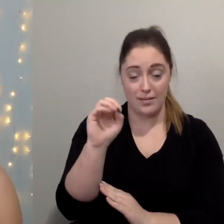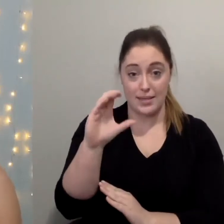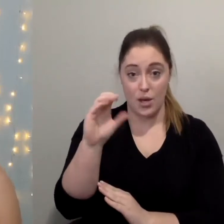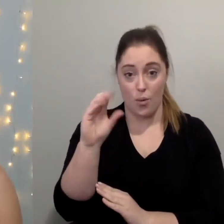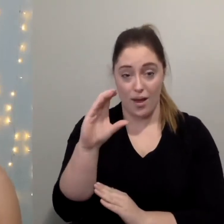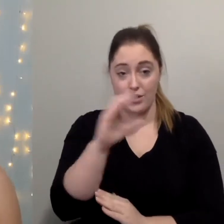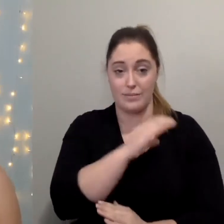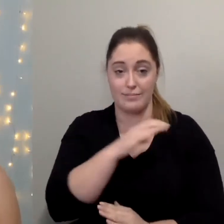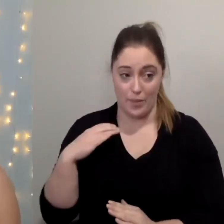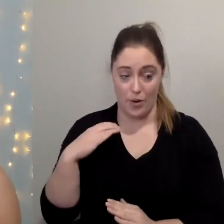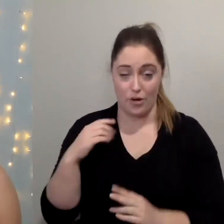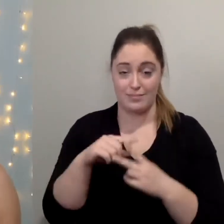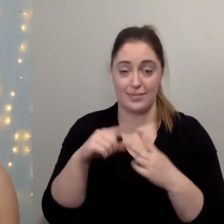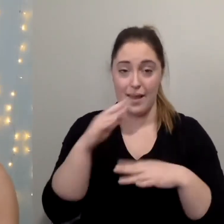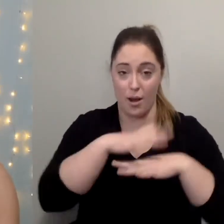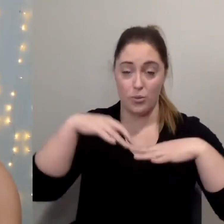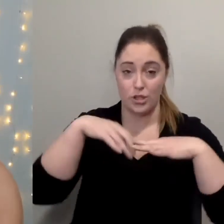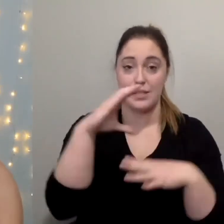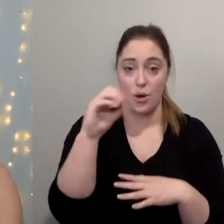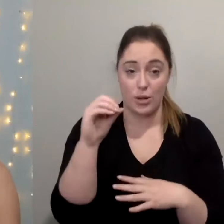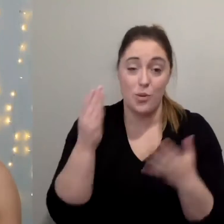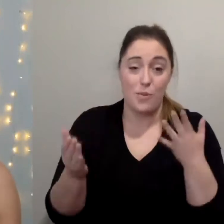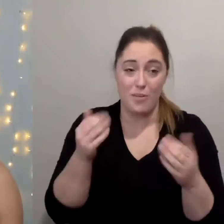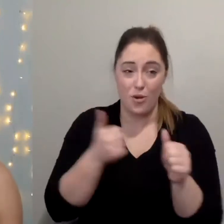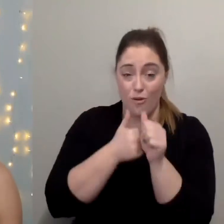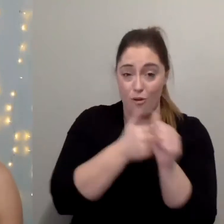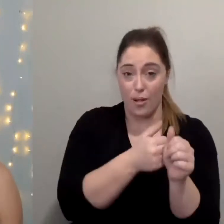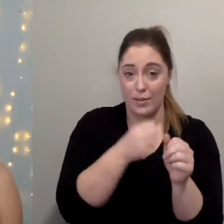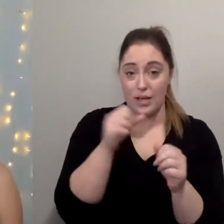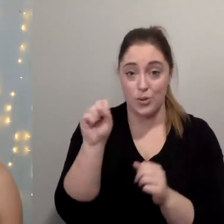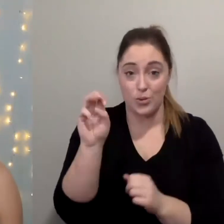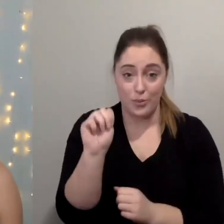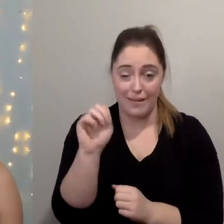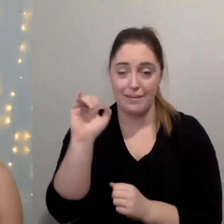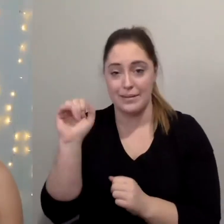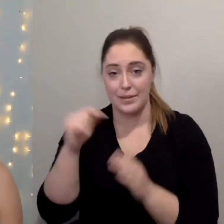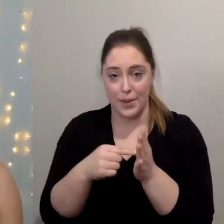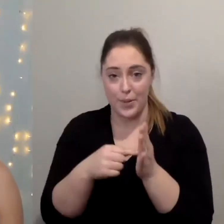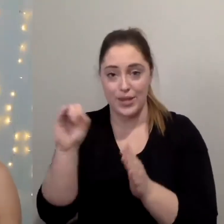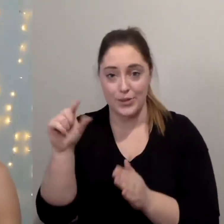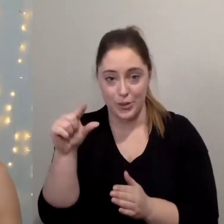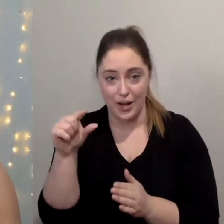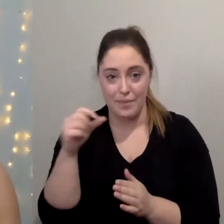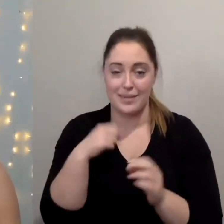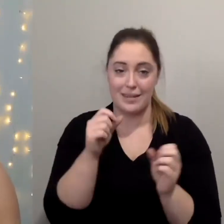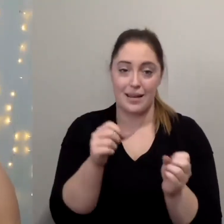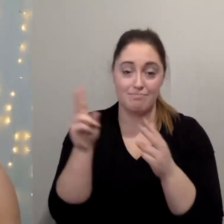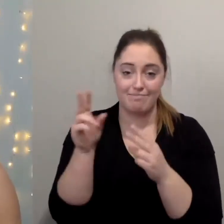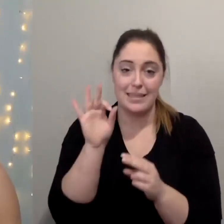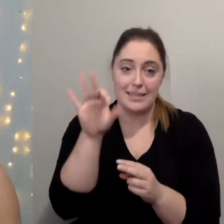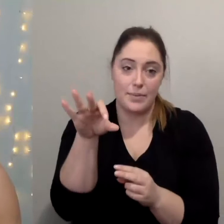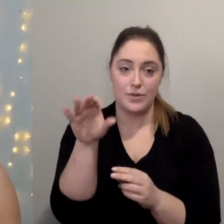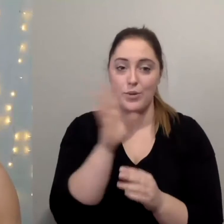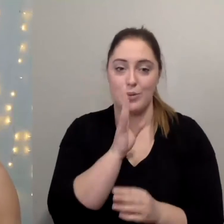maybe you follow me and we get to talk about speaking things on Instagram so join me there if you'd like to learn a little